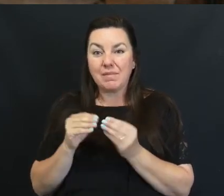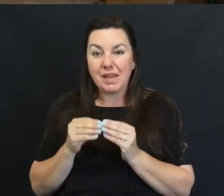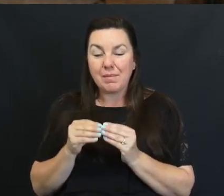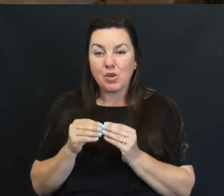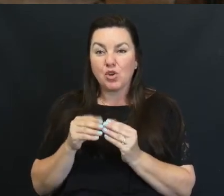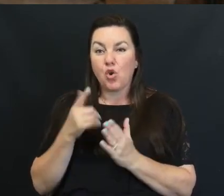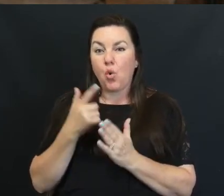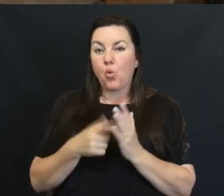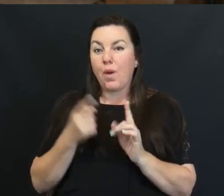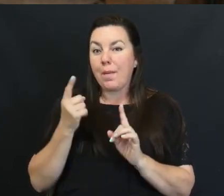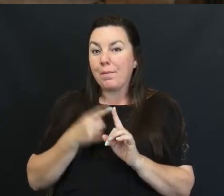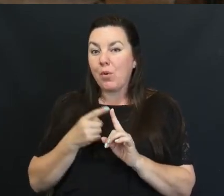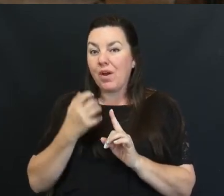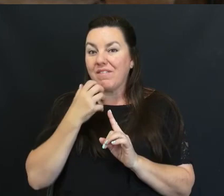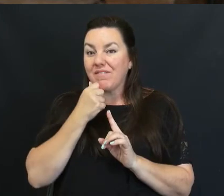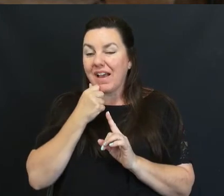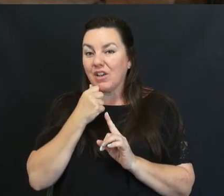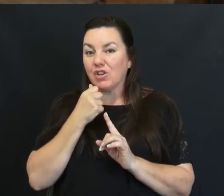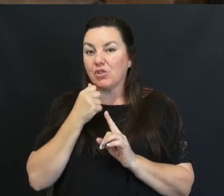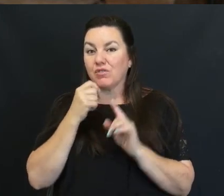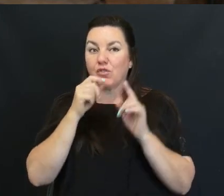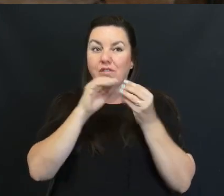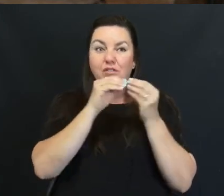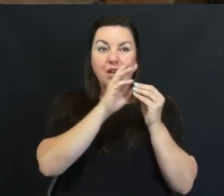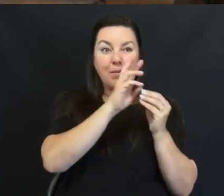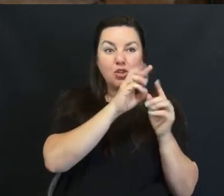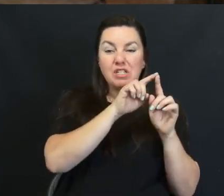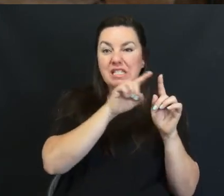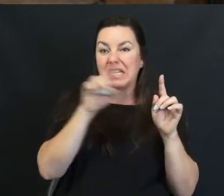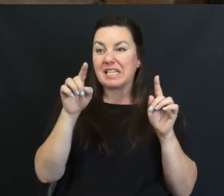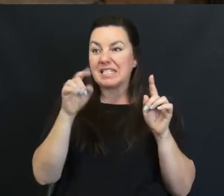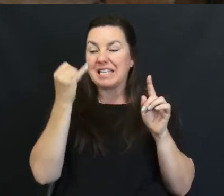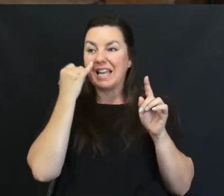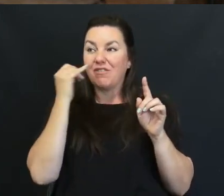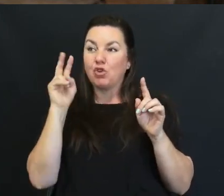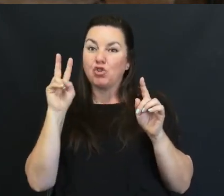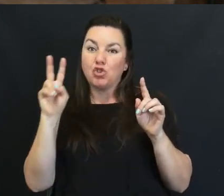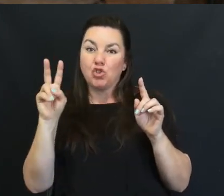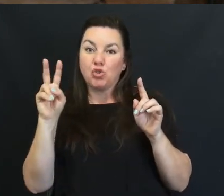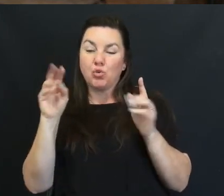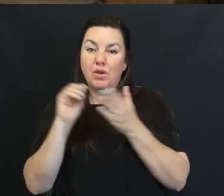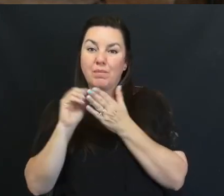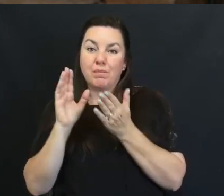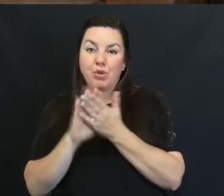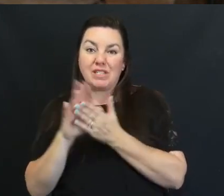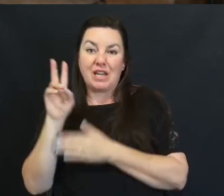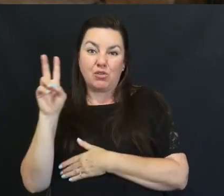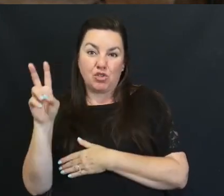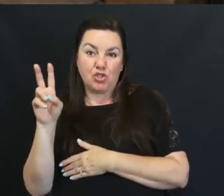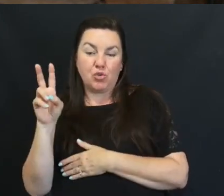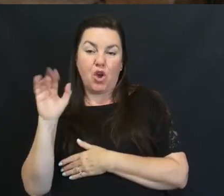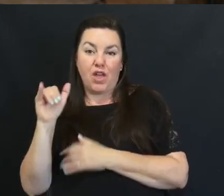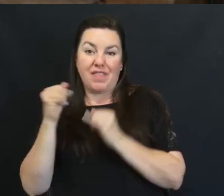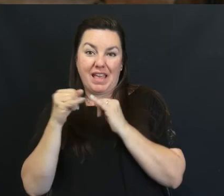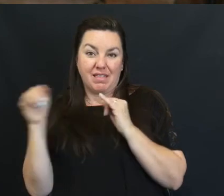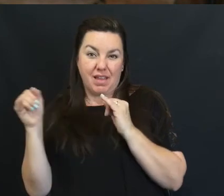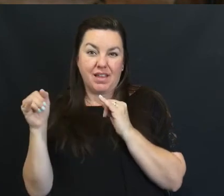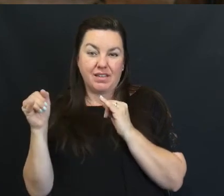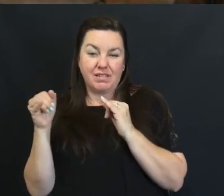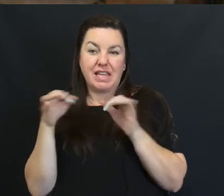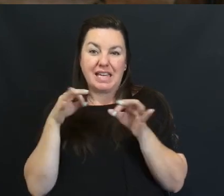Point Value You Gave So For Item Number Six If You Scored Yourself A Two You Write A Two On That Line